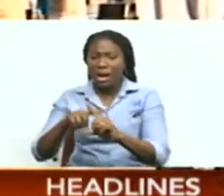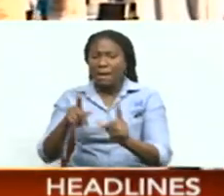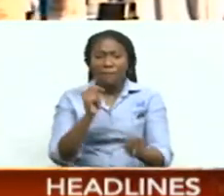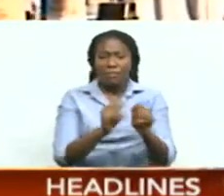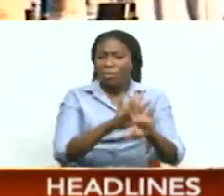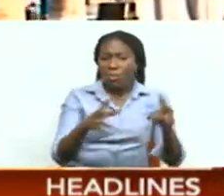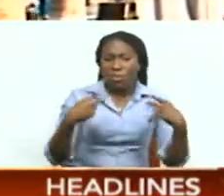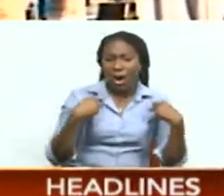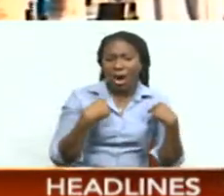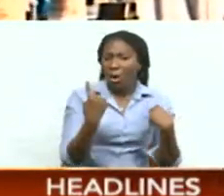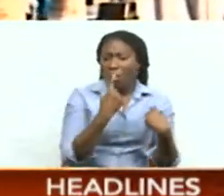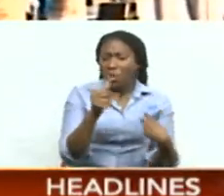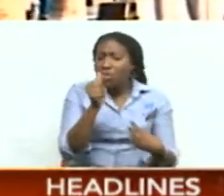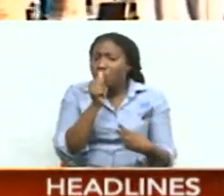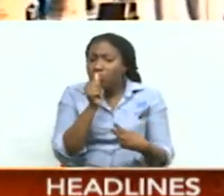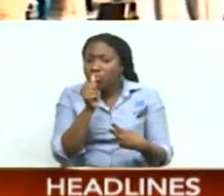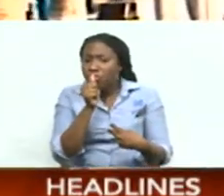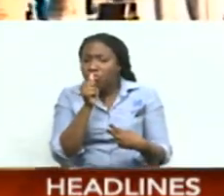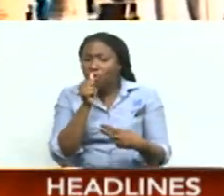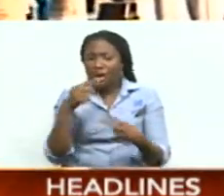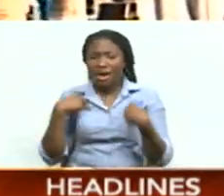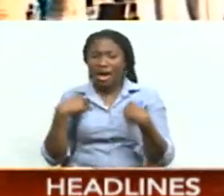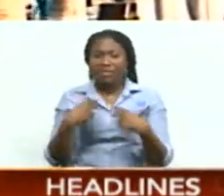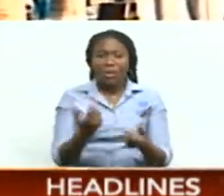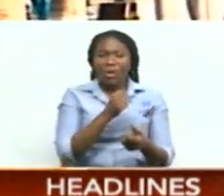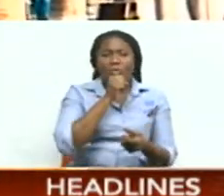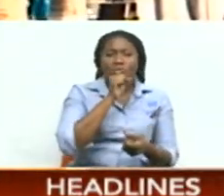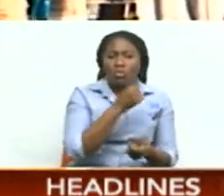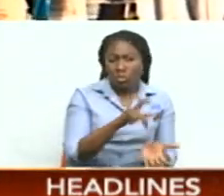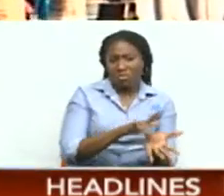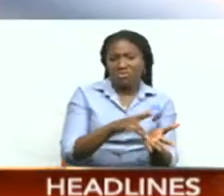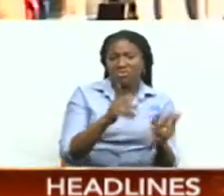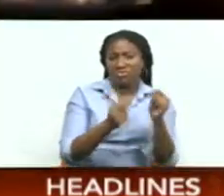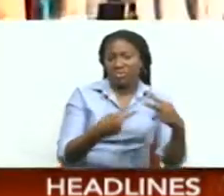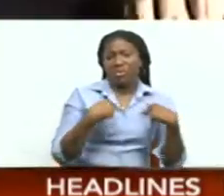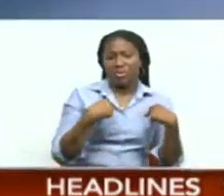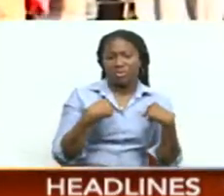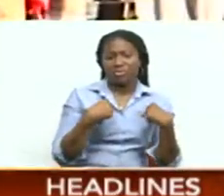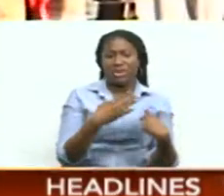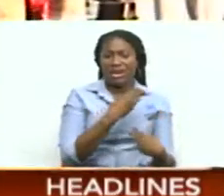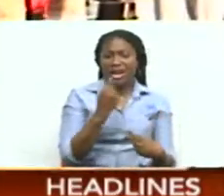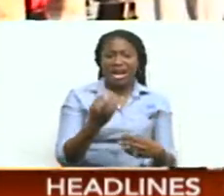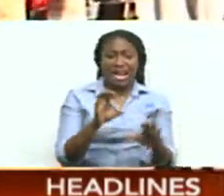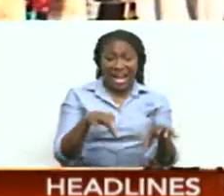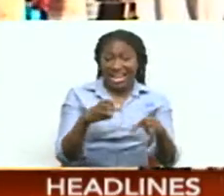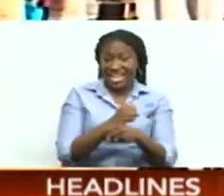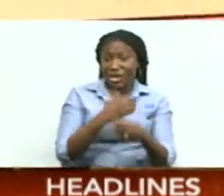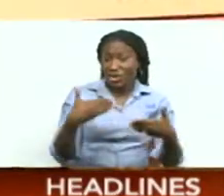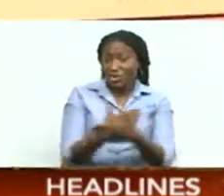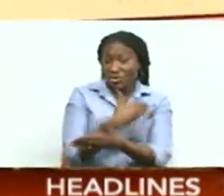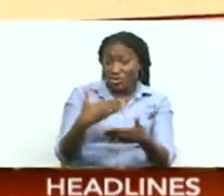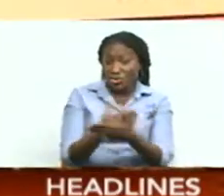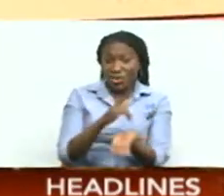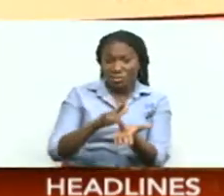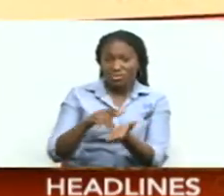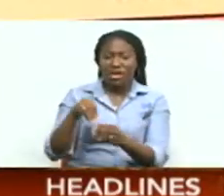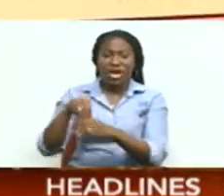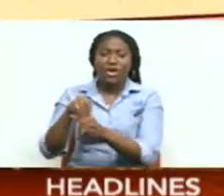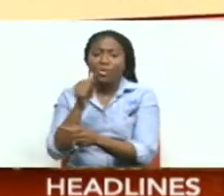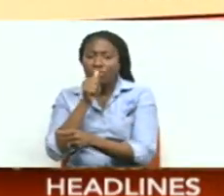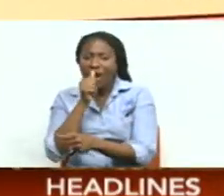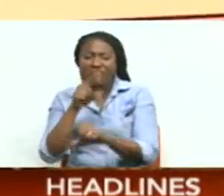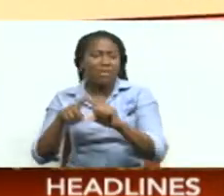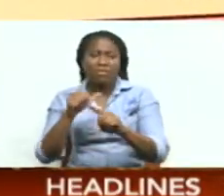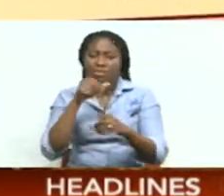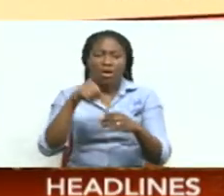care system, only the antiquated versions. She added that patients can only access the newest versions privately. This claim is being strongly